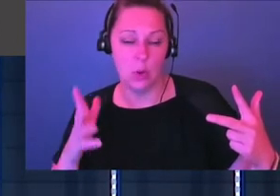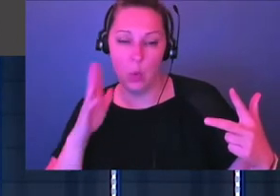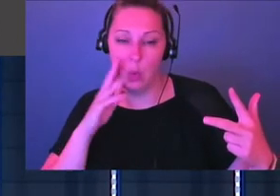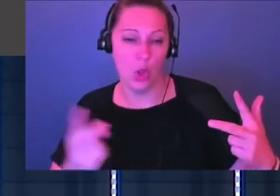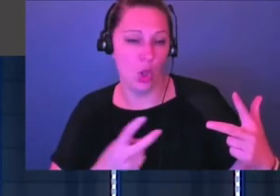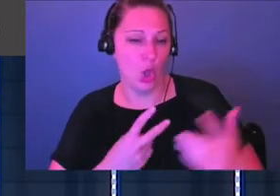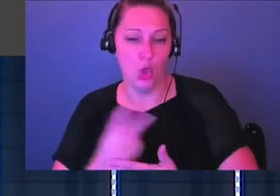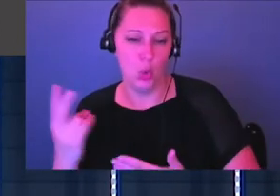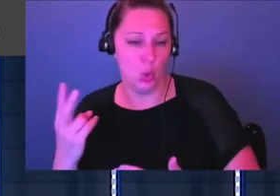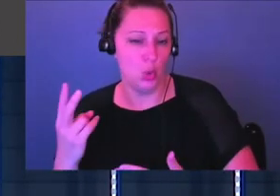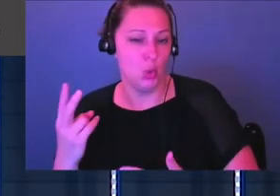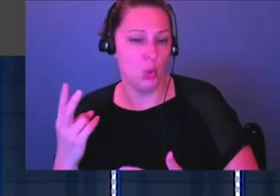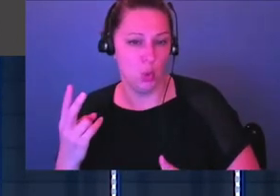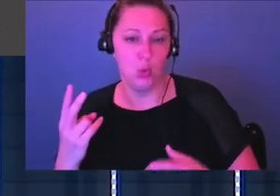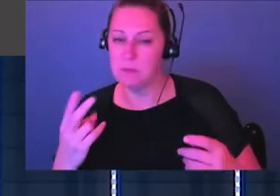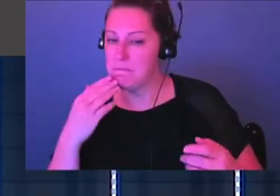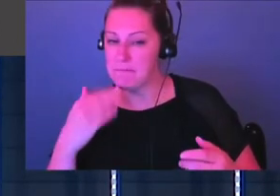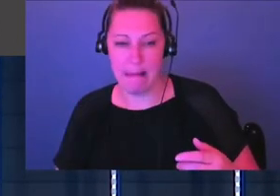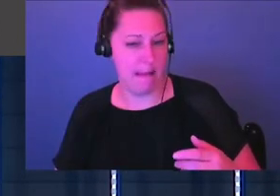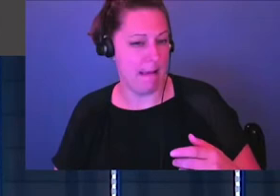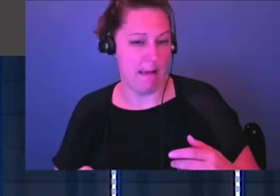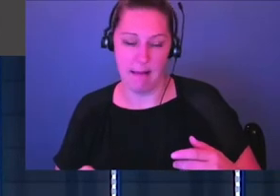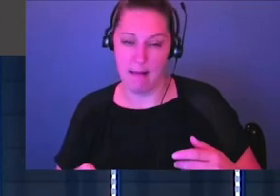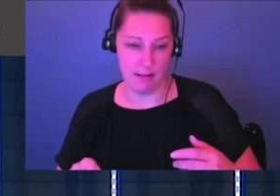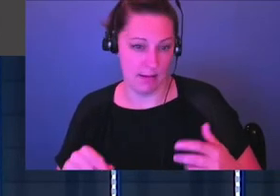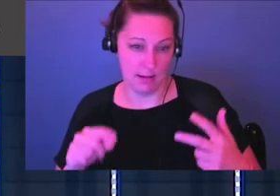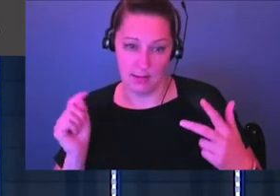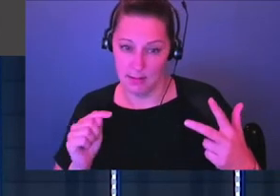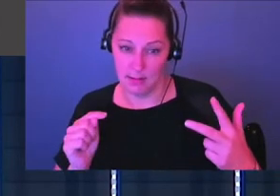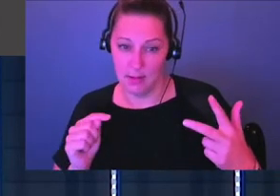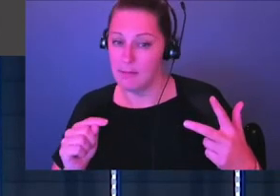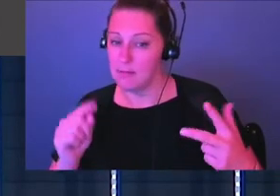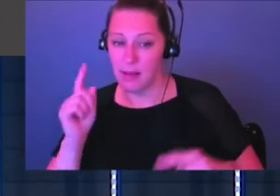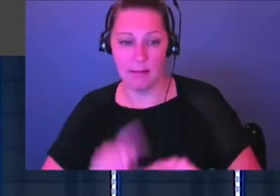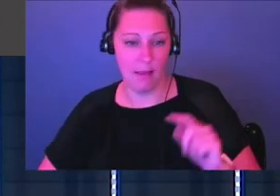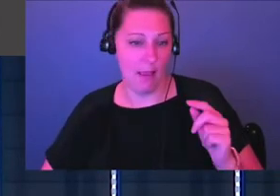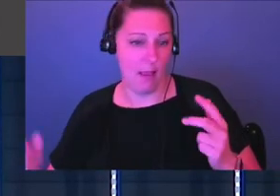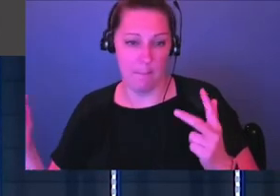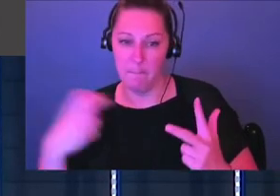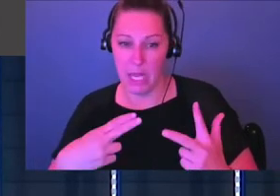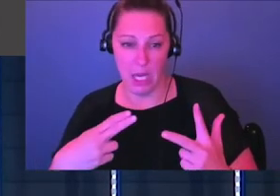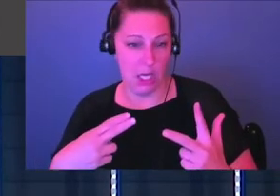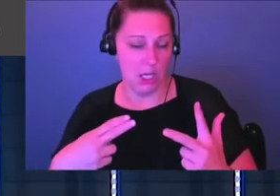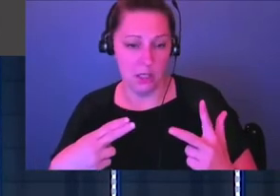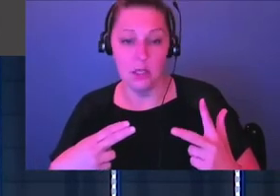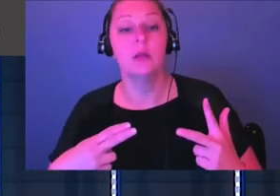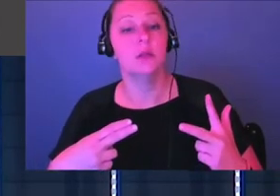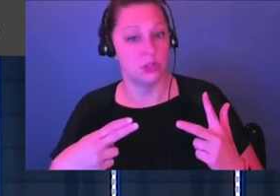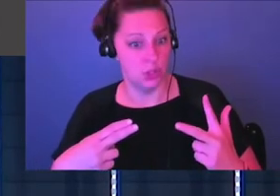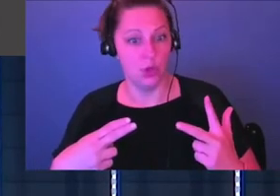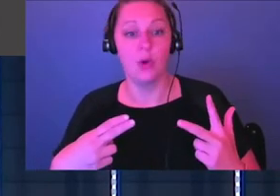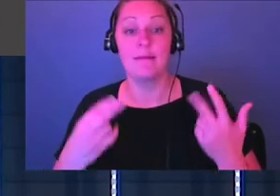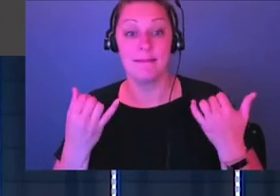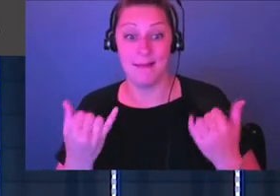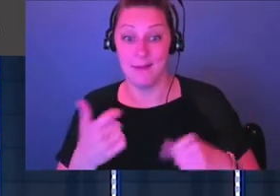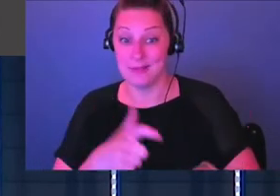we're going to lose bad. So this is not going to work if we try to do it our way. So again, he responds right this time. In 2 Chronicles